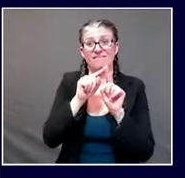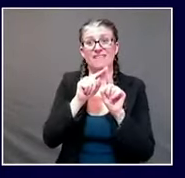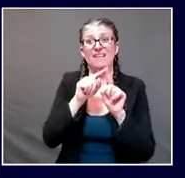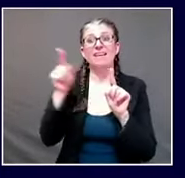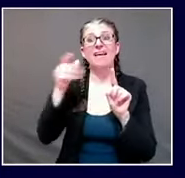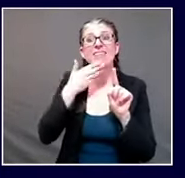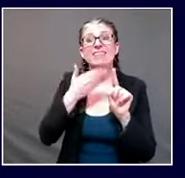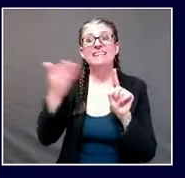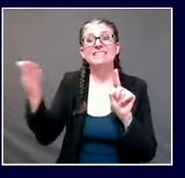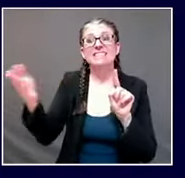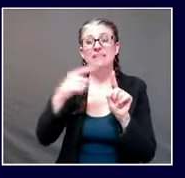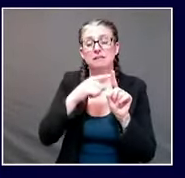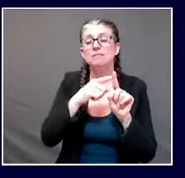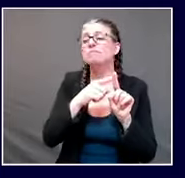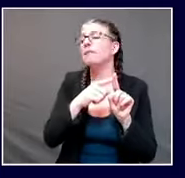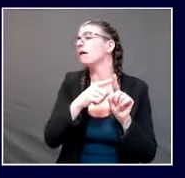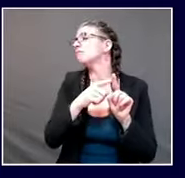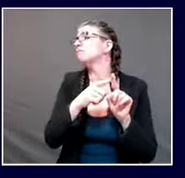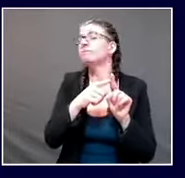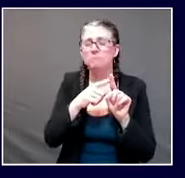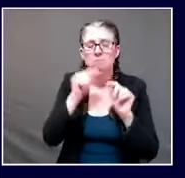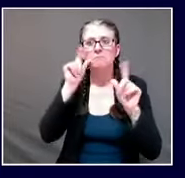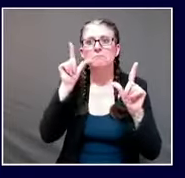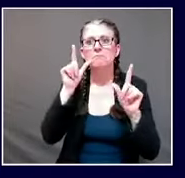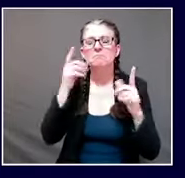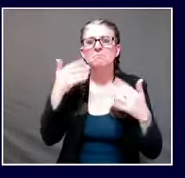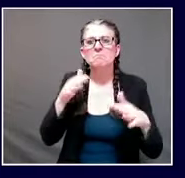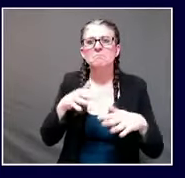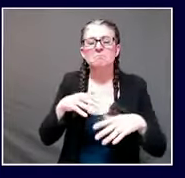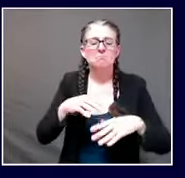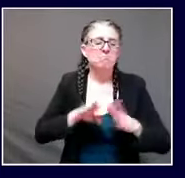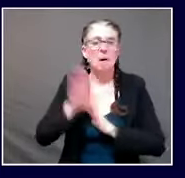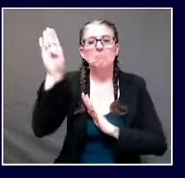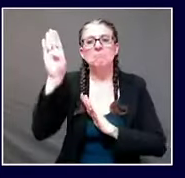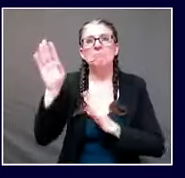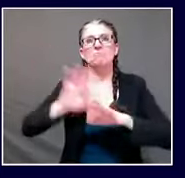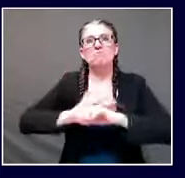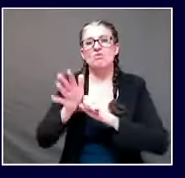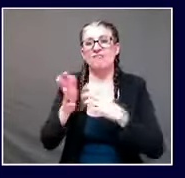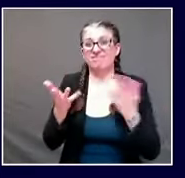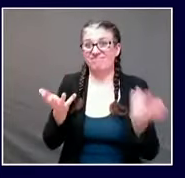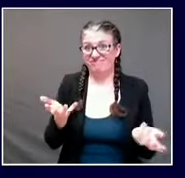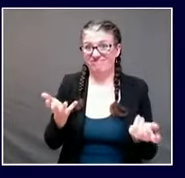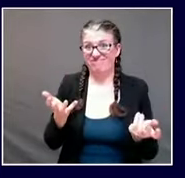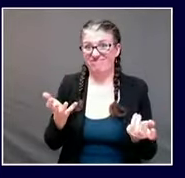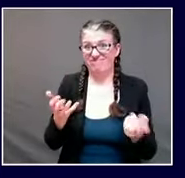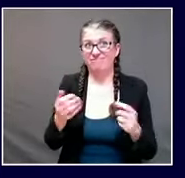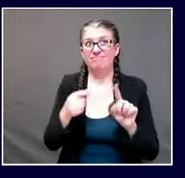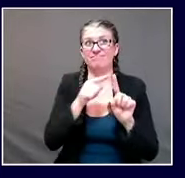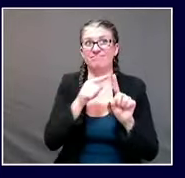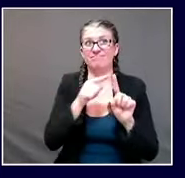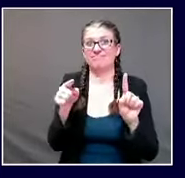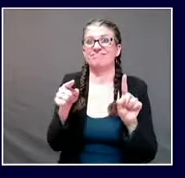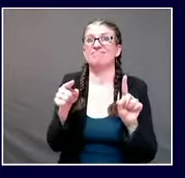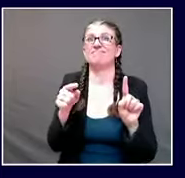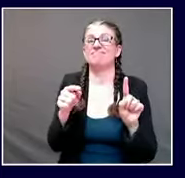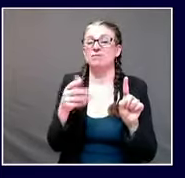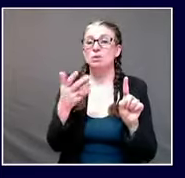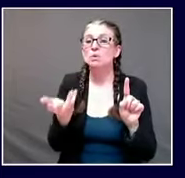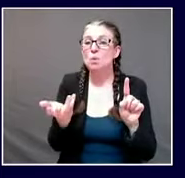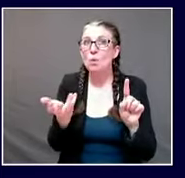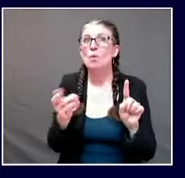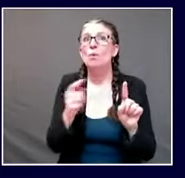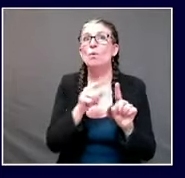experienced remains a risk um you're right patrick up until recently nova scotia new brunswick pei have had